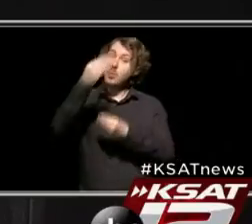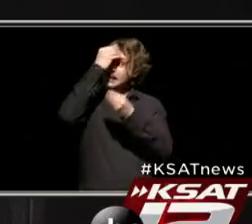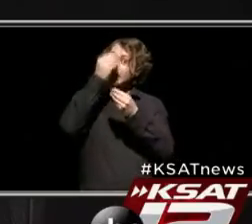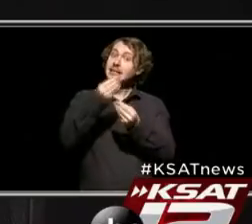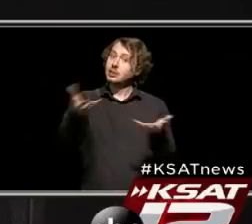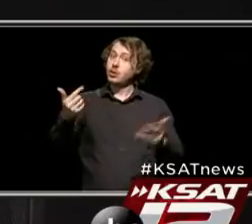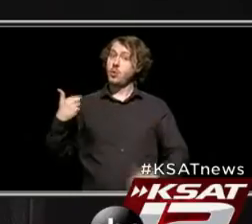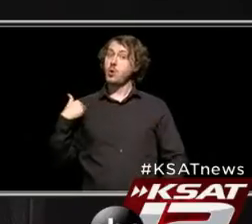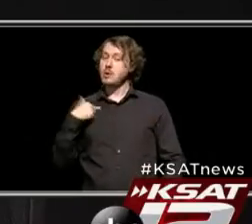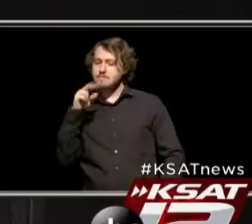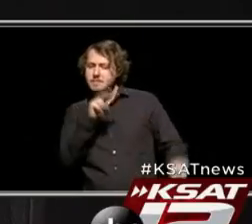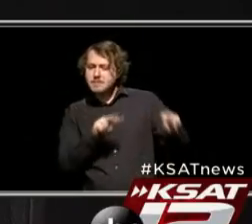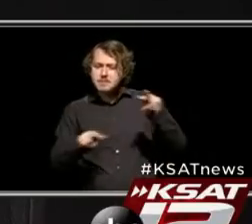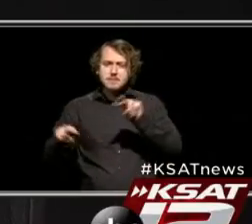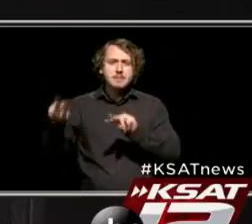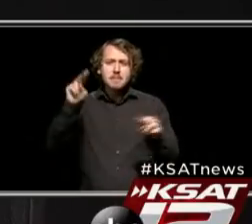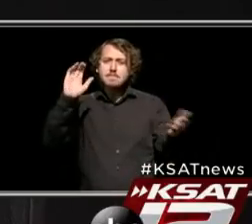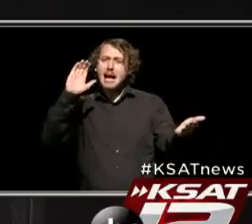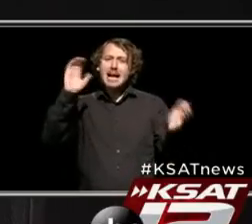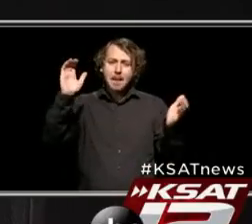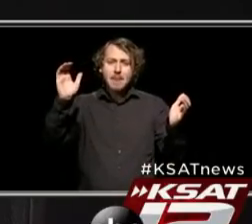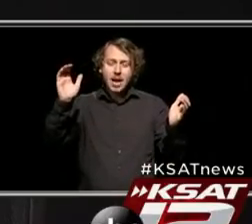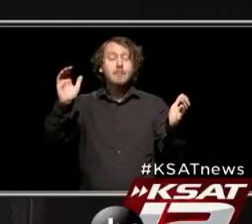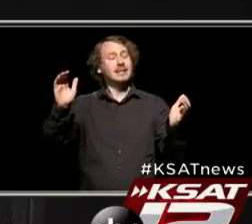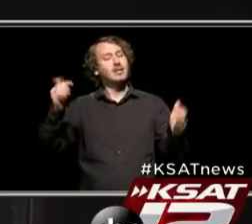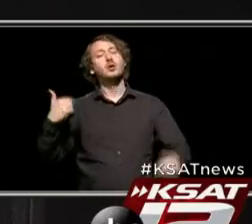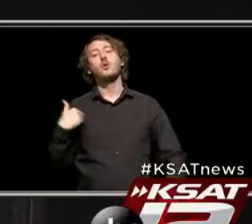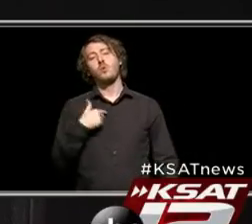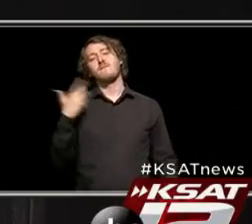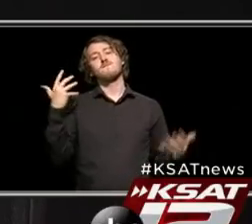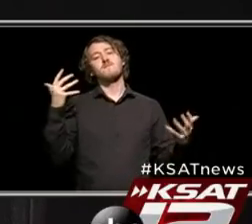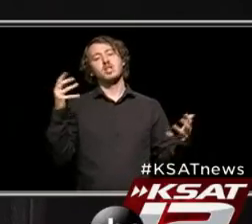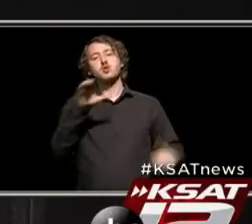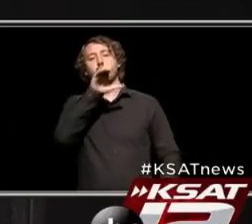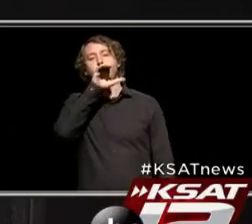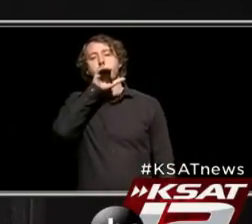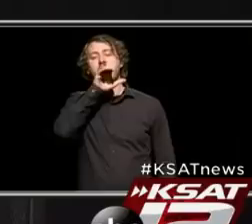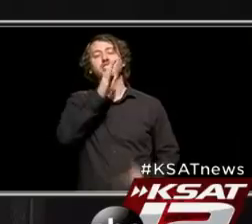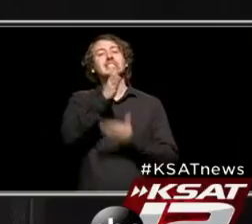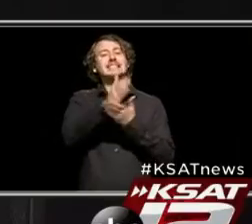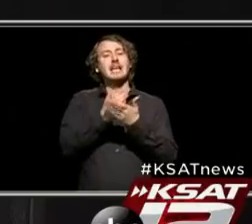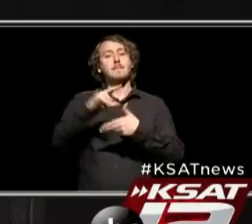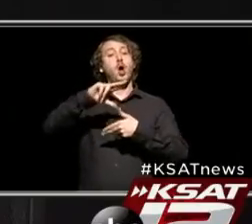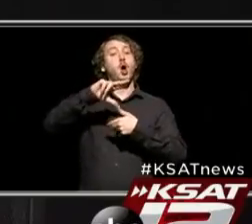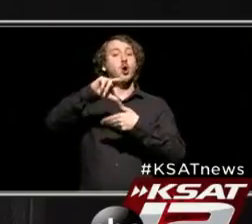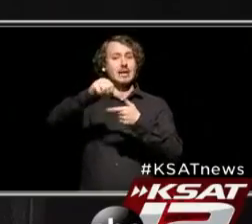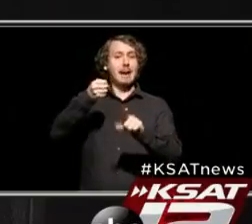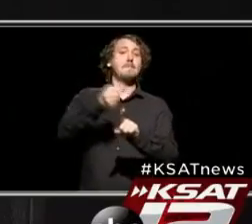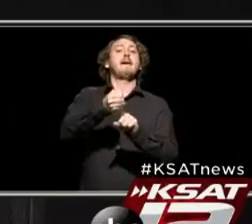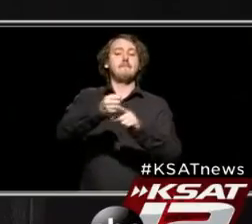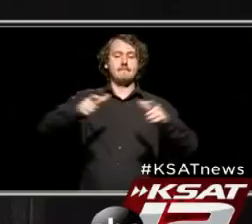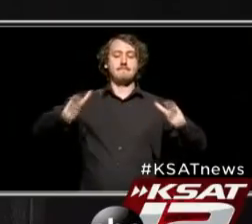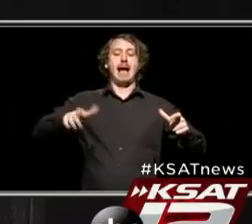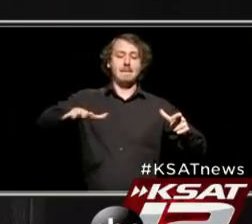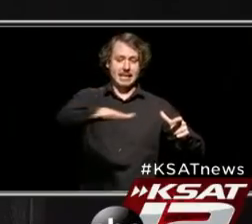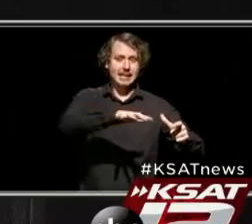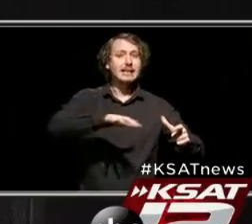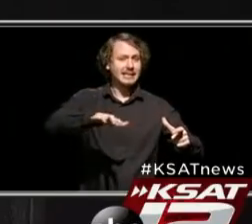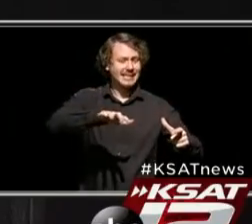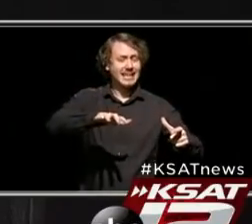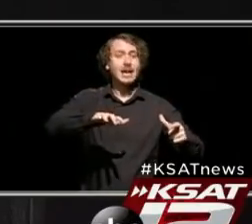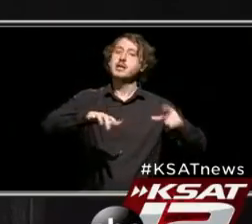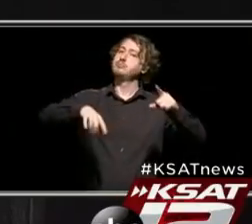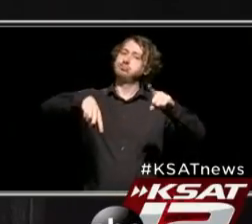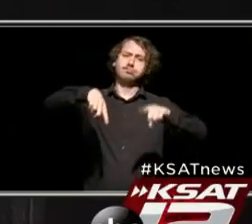what we're seeing, not unlike those of us who've watched some of the hurricane maps, is that there are